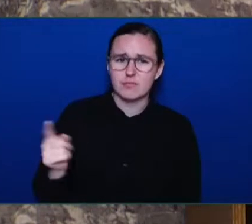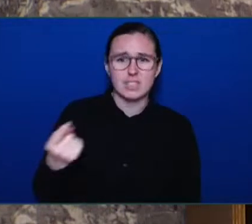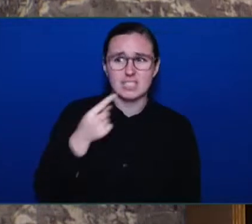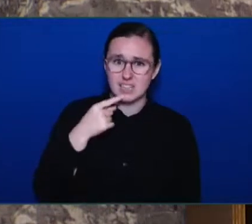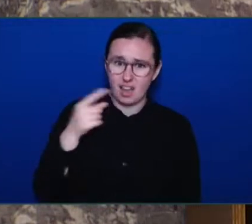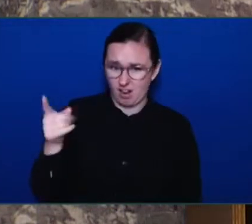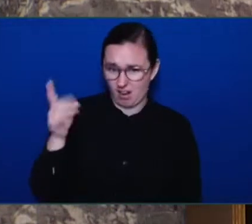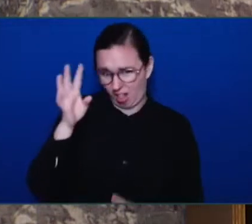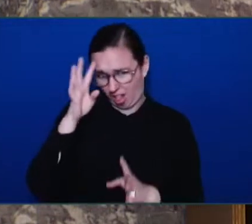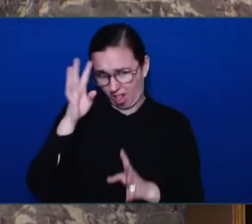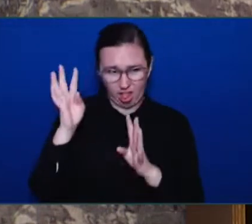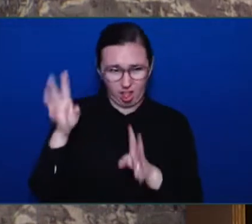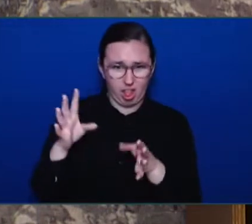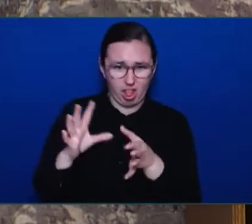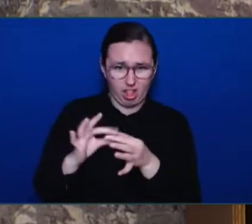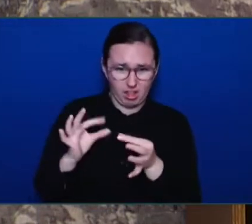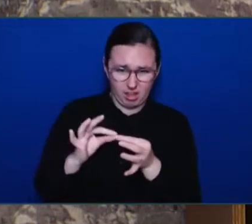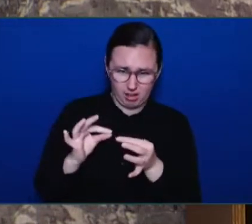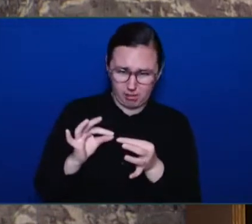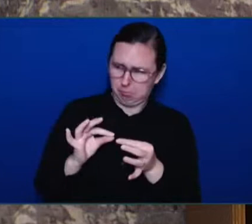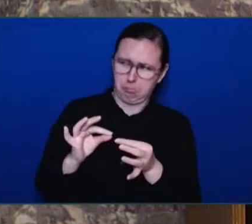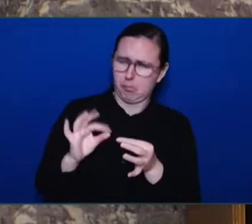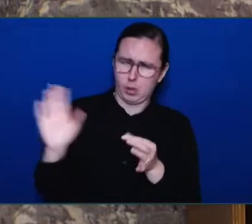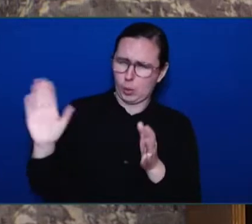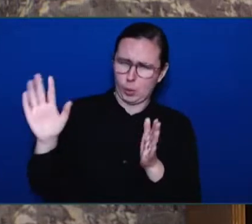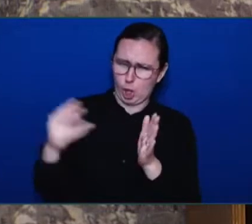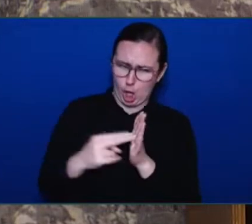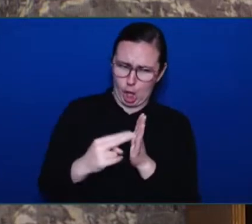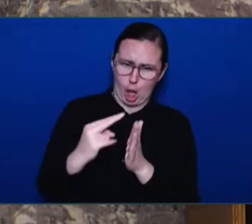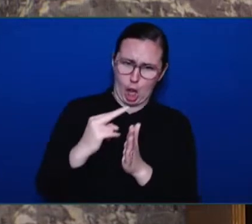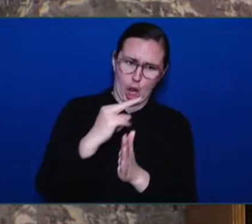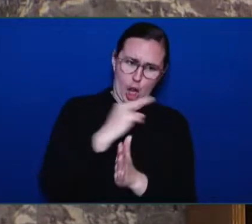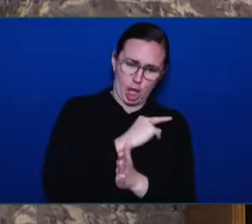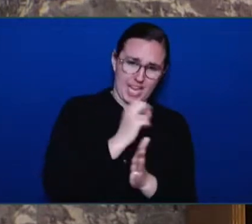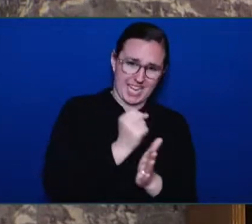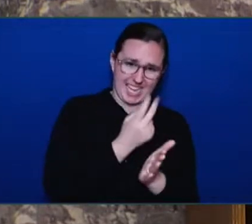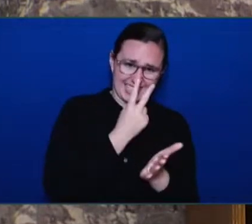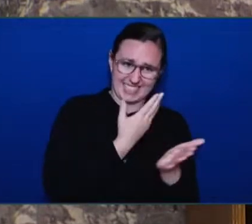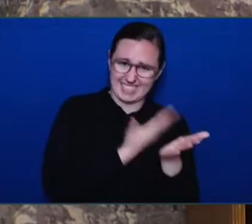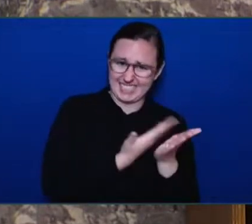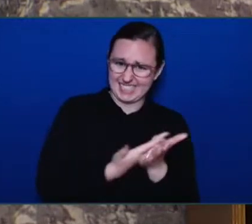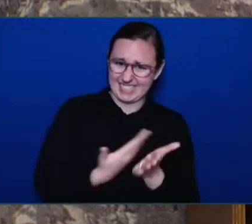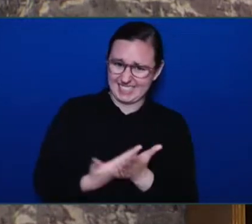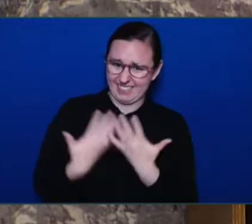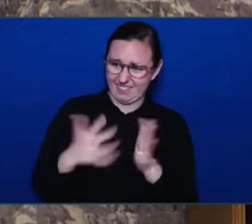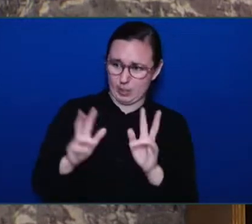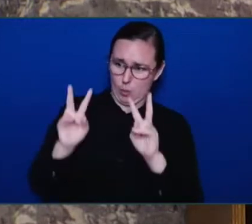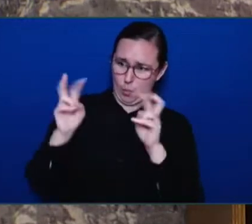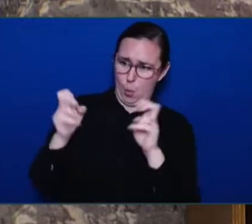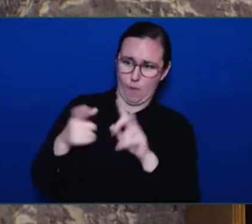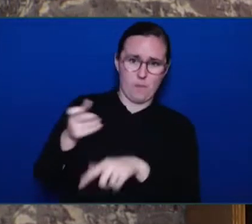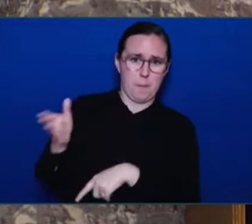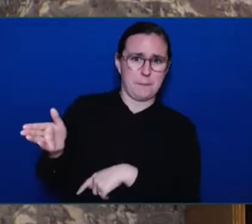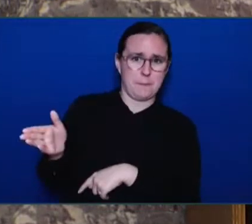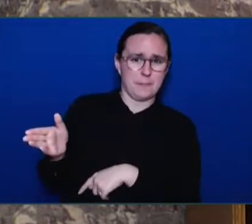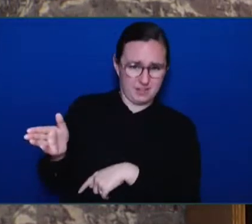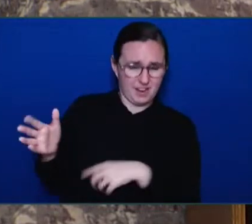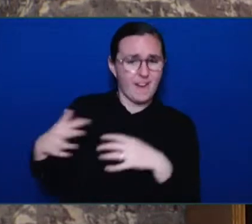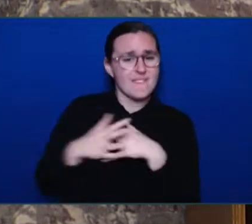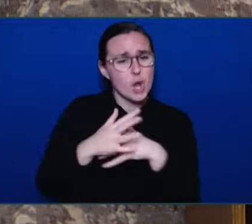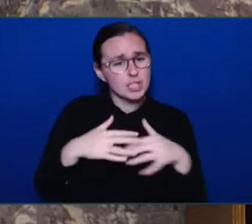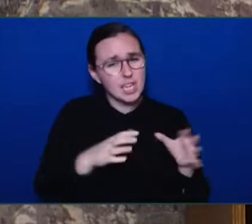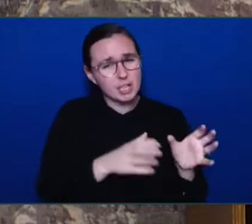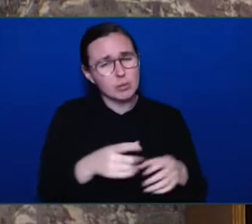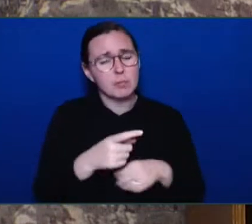This is so disrespectful. First Nations have put so much work, years of work, into this Indigenous-led Olympic